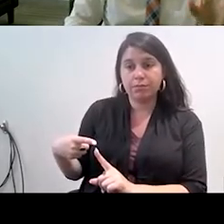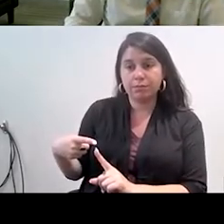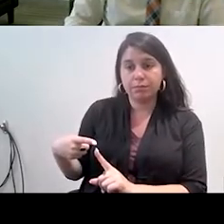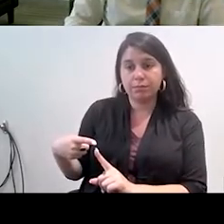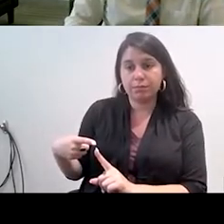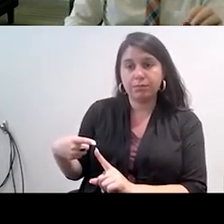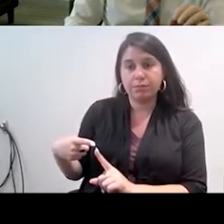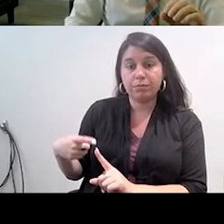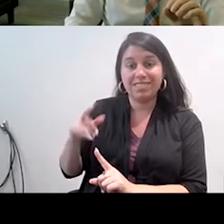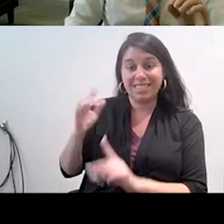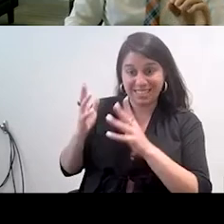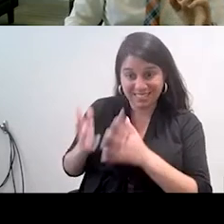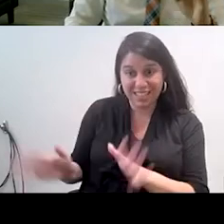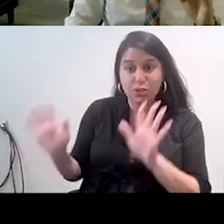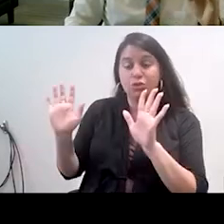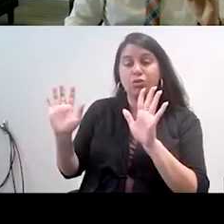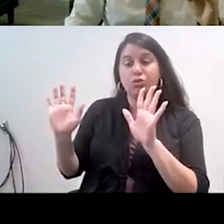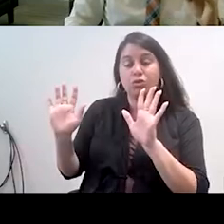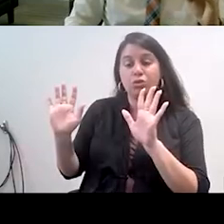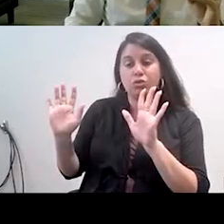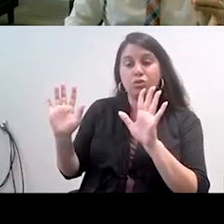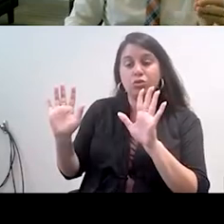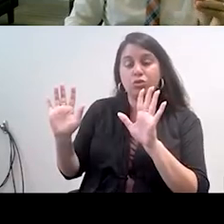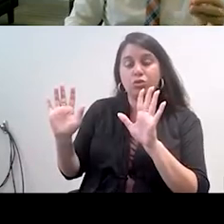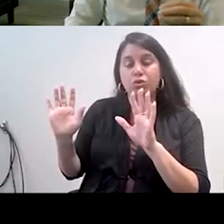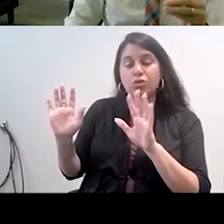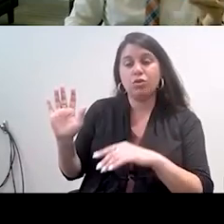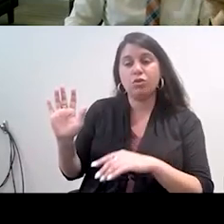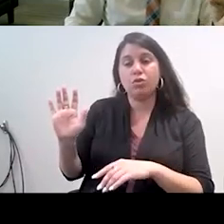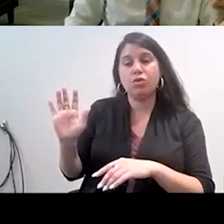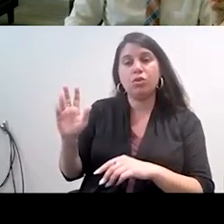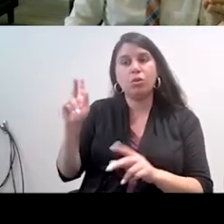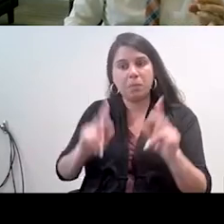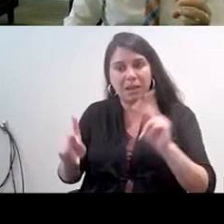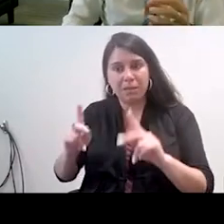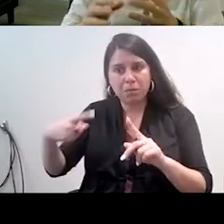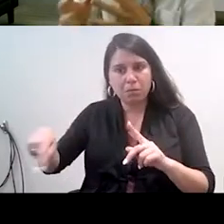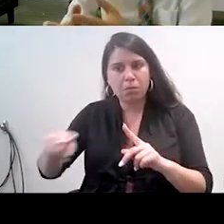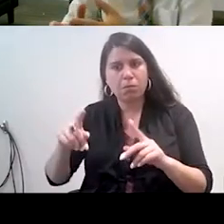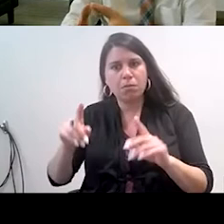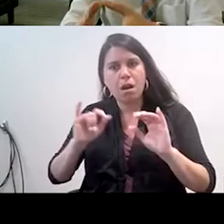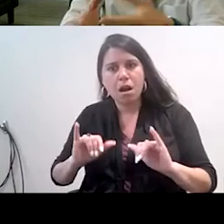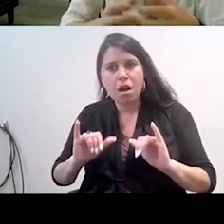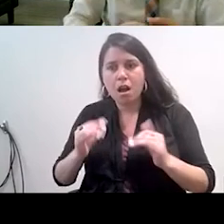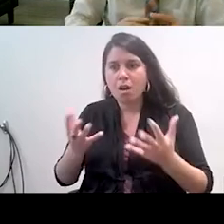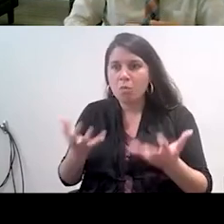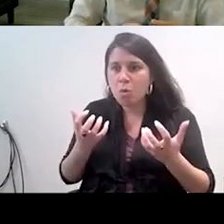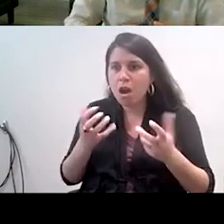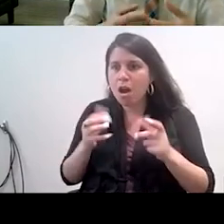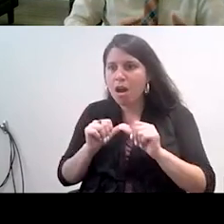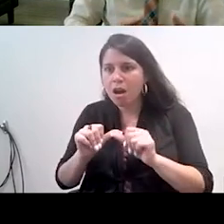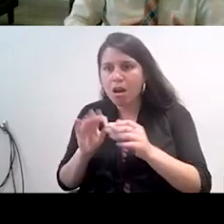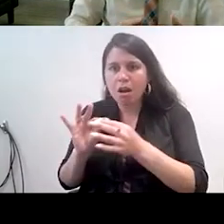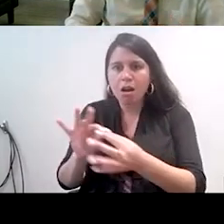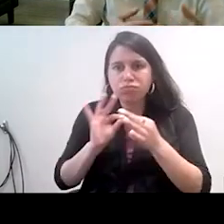that ended there there was a there was a wanting to of the participants to stay connected